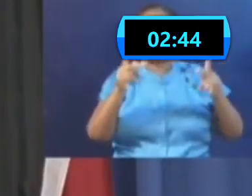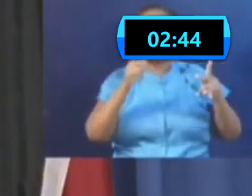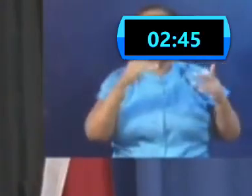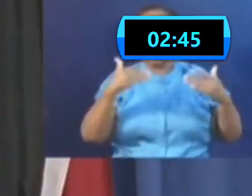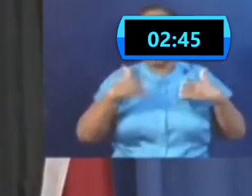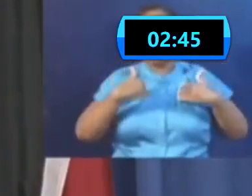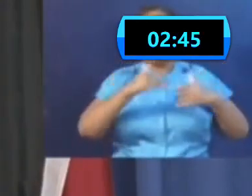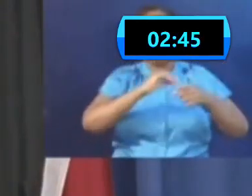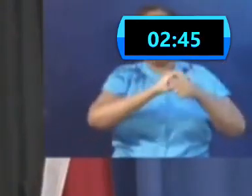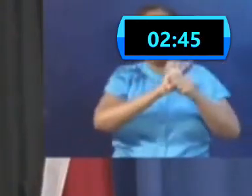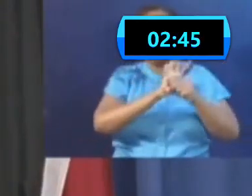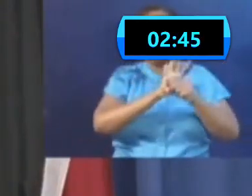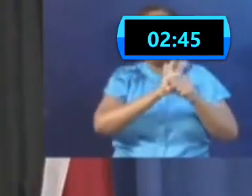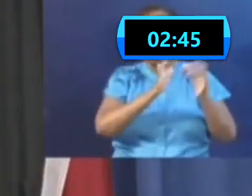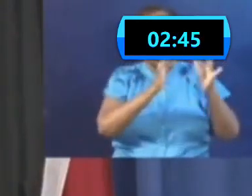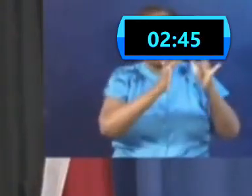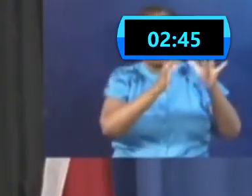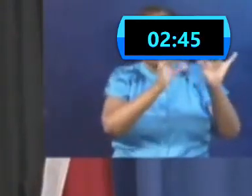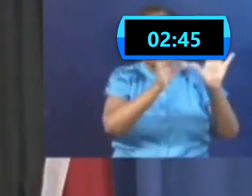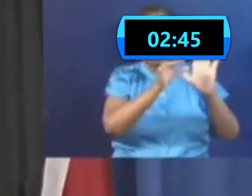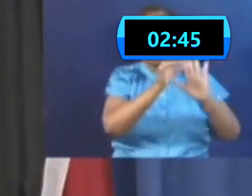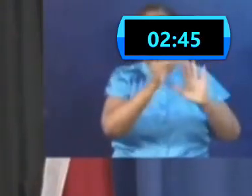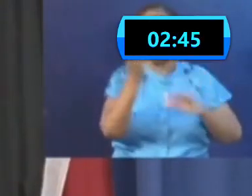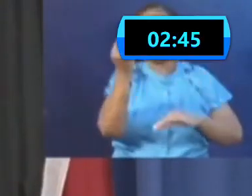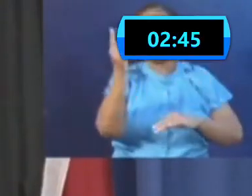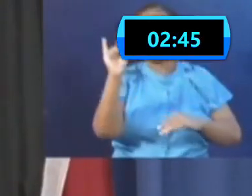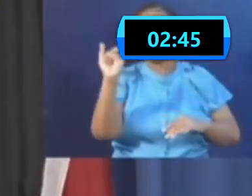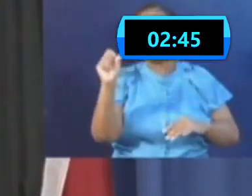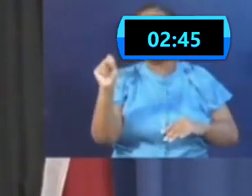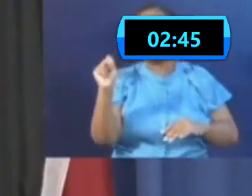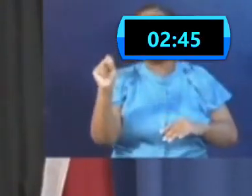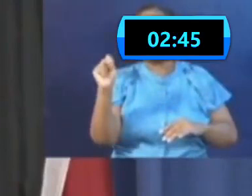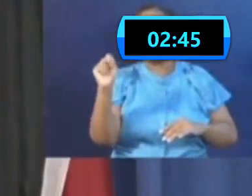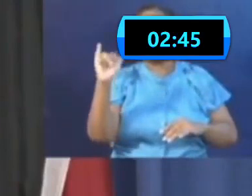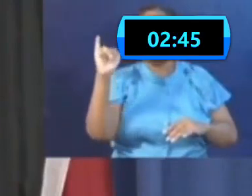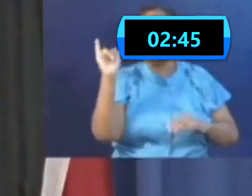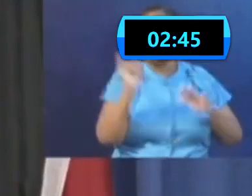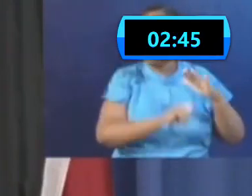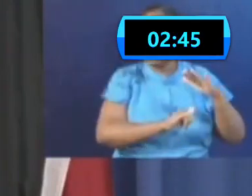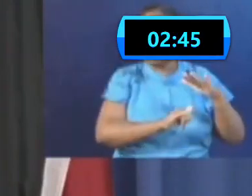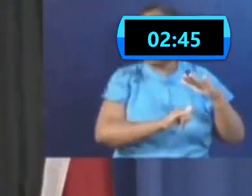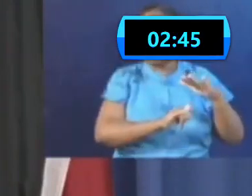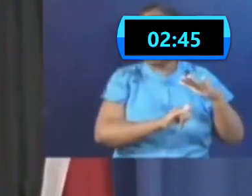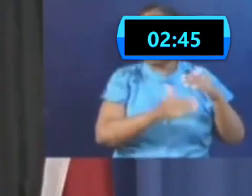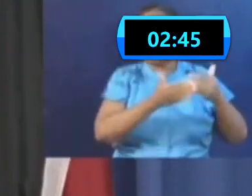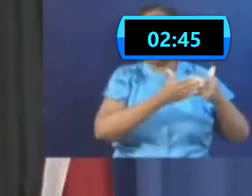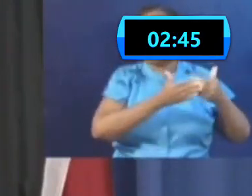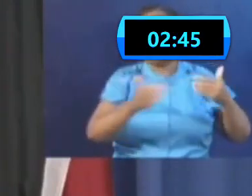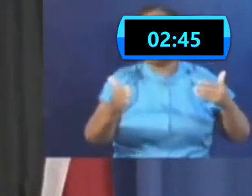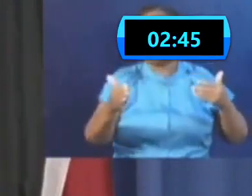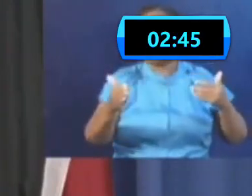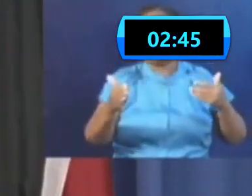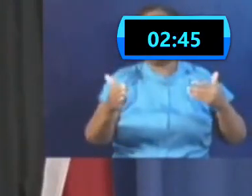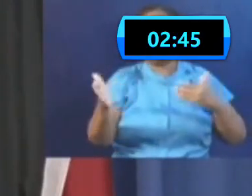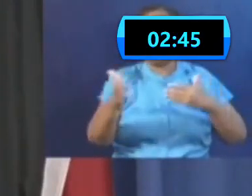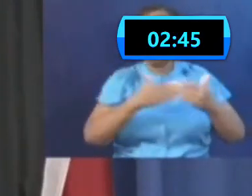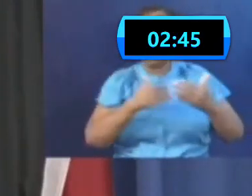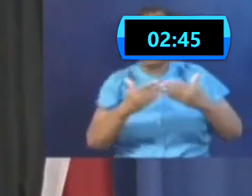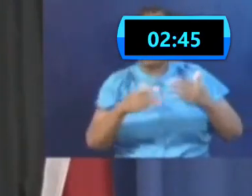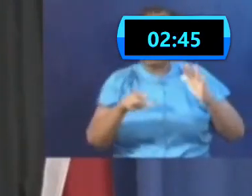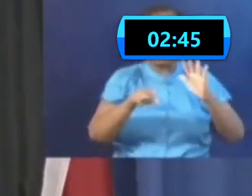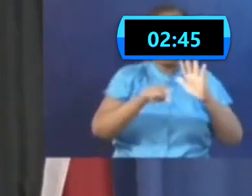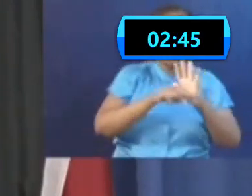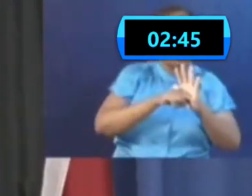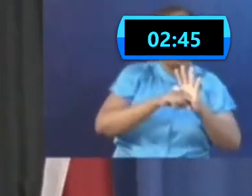contact 14 days from your date of exposure going forward. It doesn't matter if you have a negative test at that point,